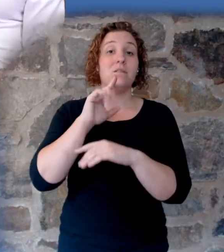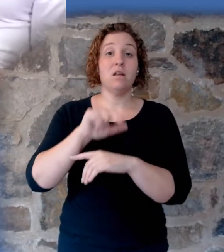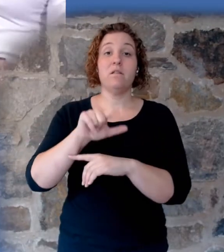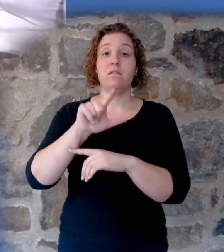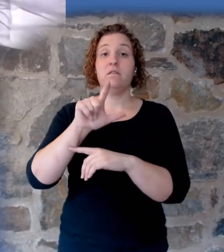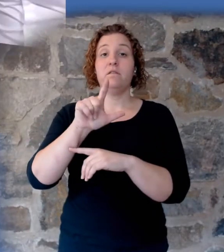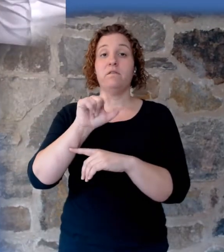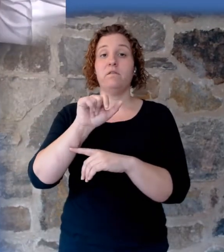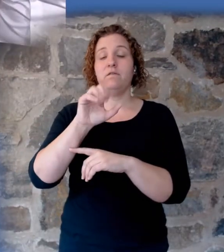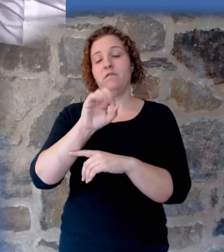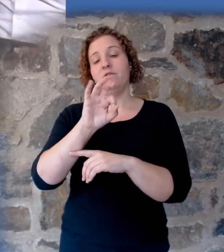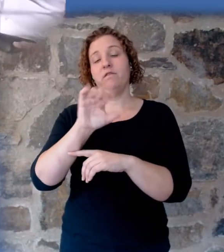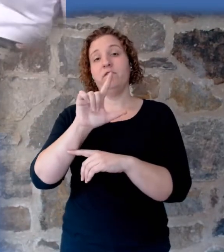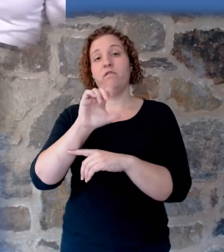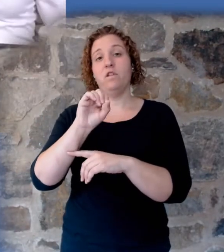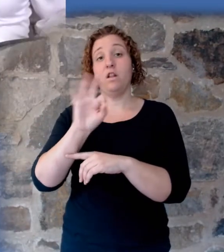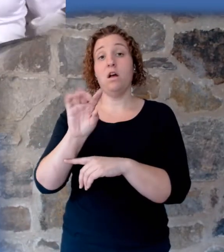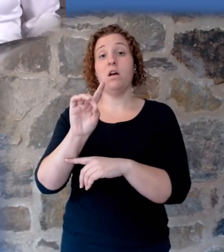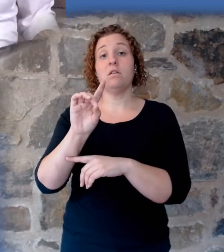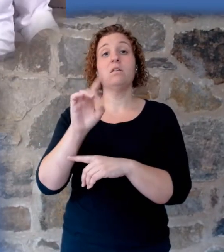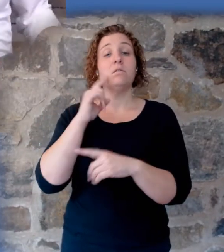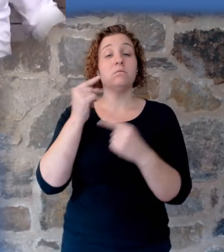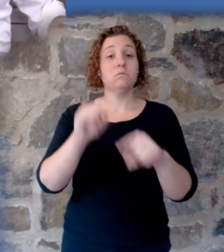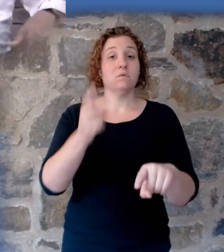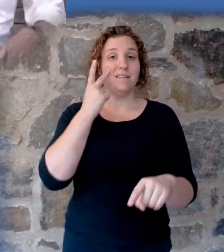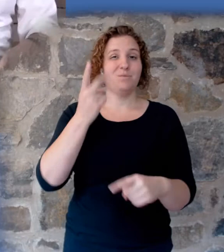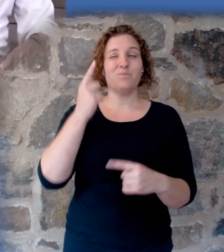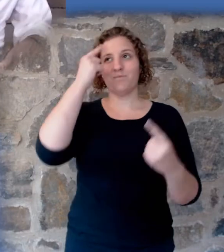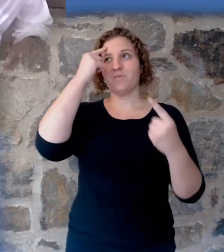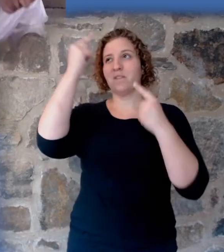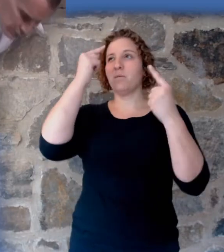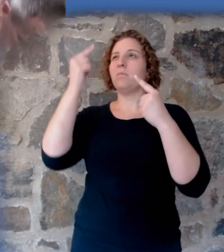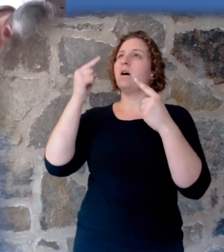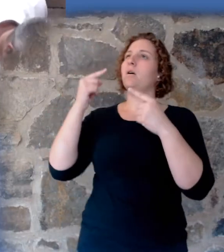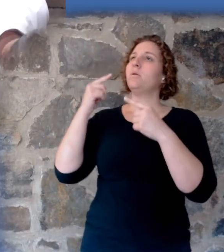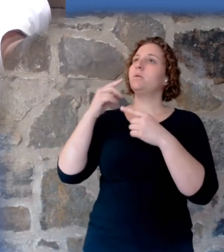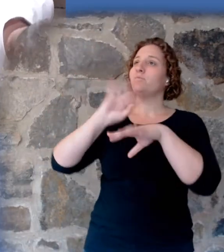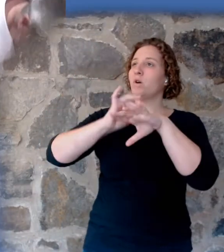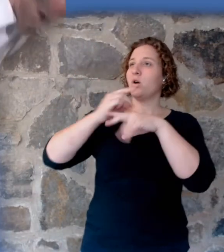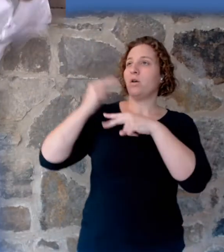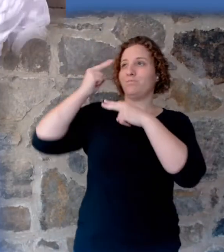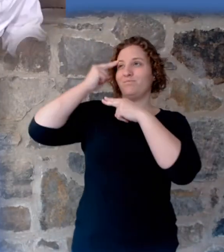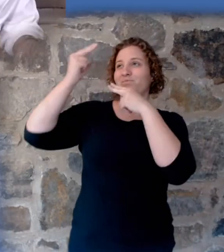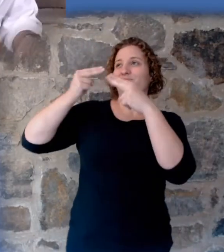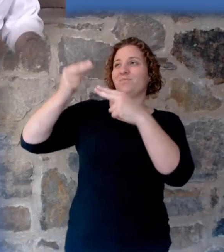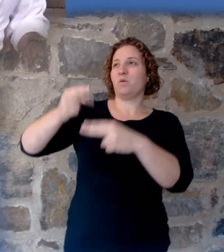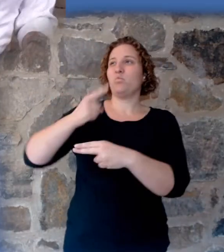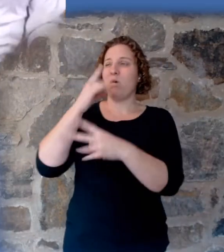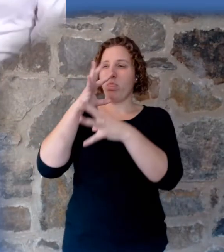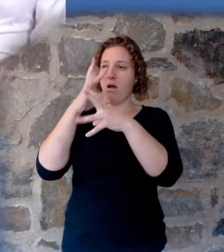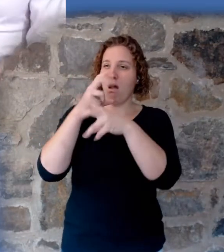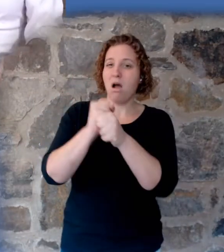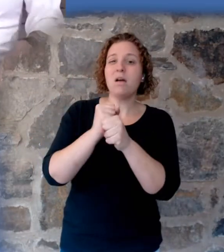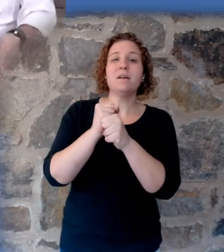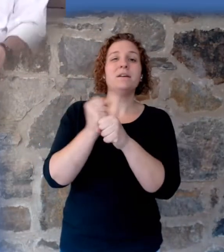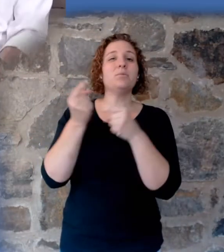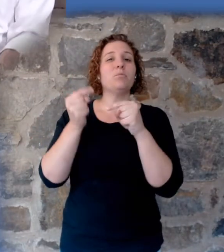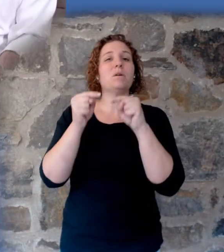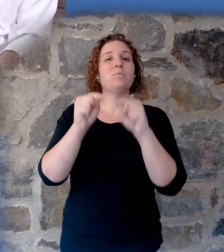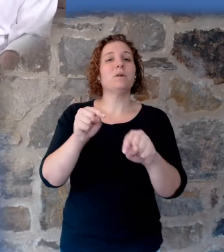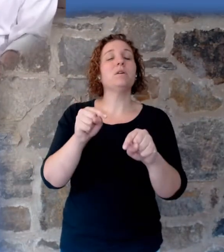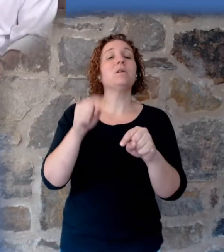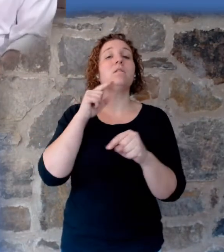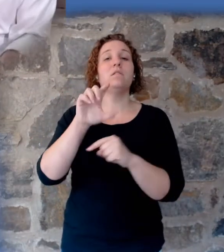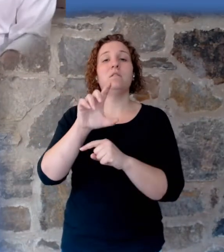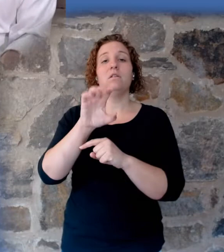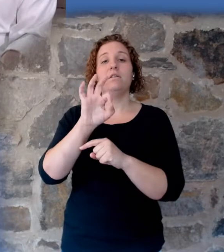history of the earth, there are a lot of things we need to consider, but one of the most fascinating is the account of the flood. Was the whole earth